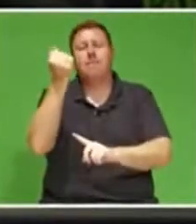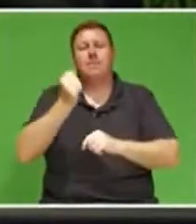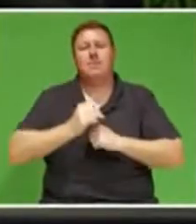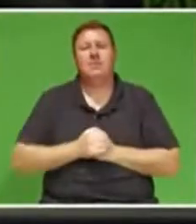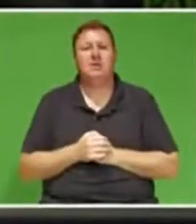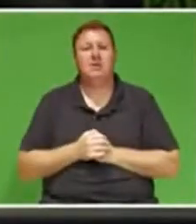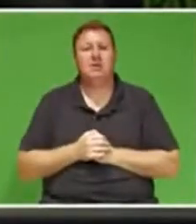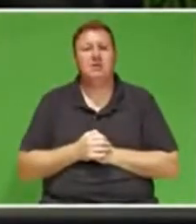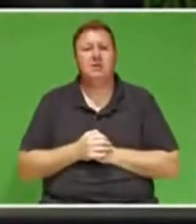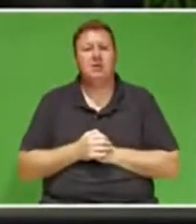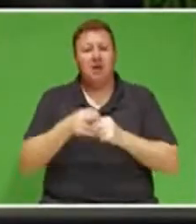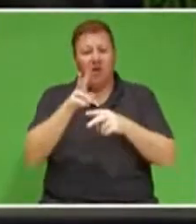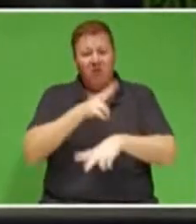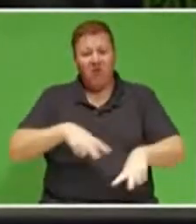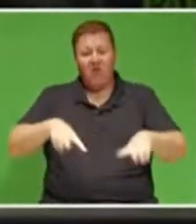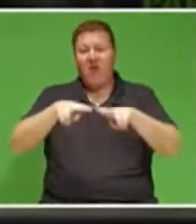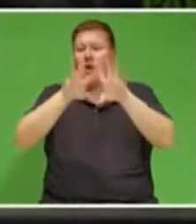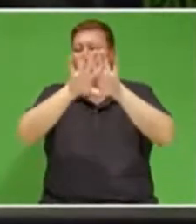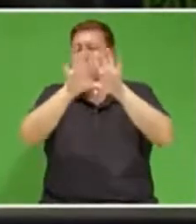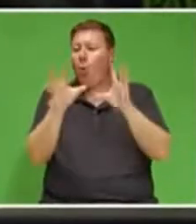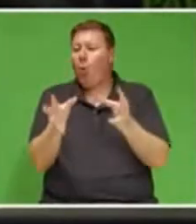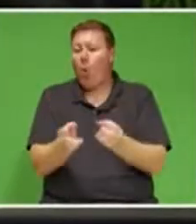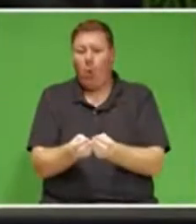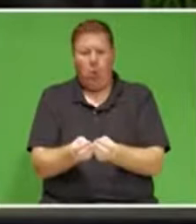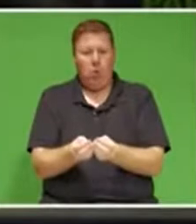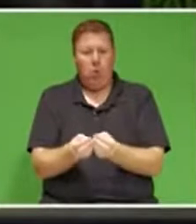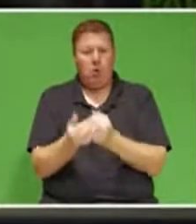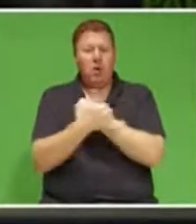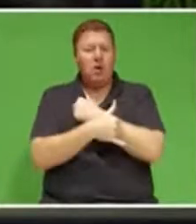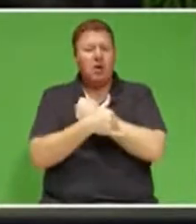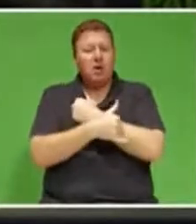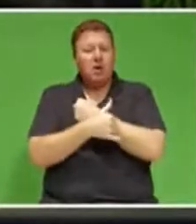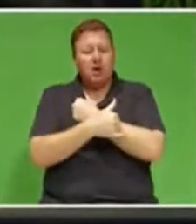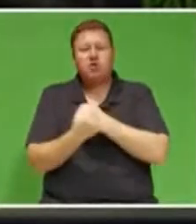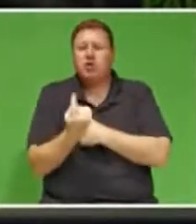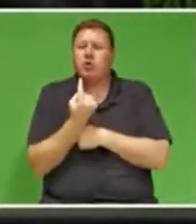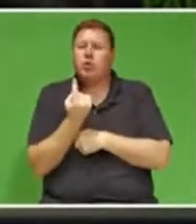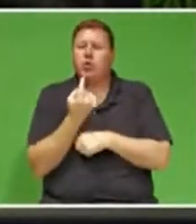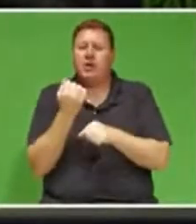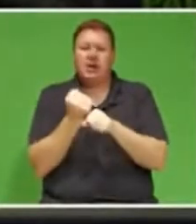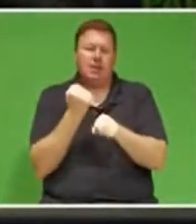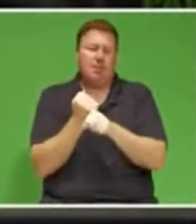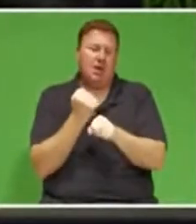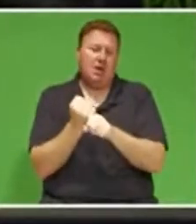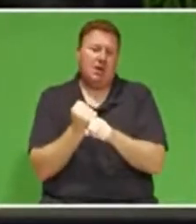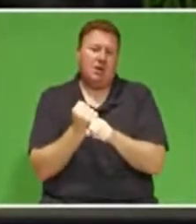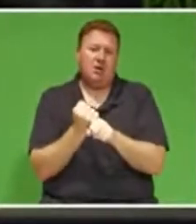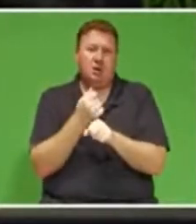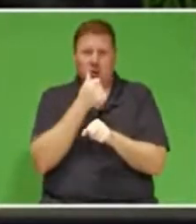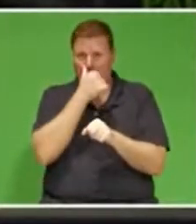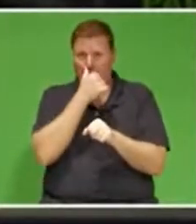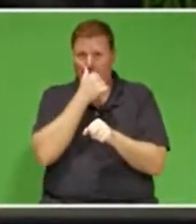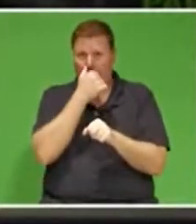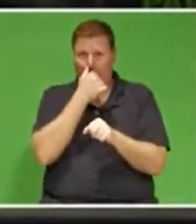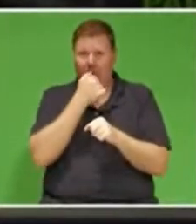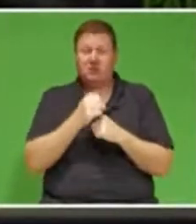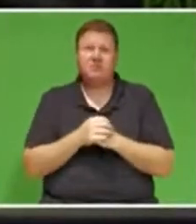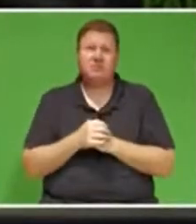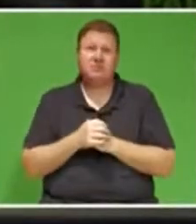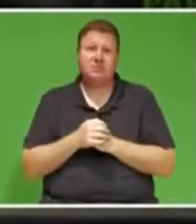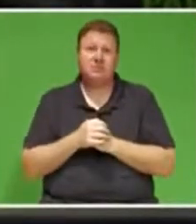It is these values that have set our country apart since the dawn of democracy almost 30 years ago.